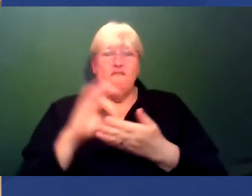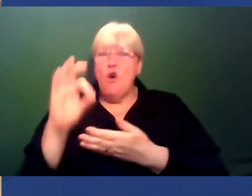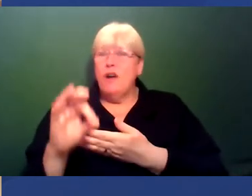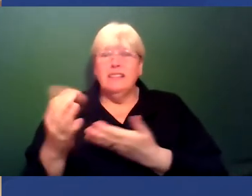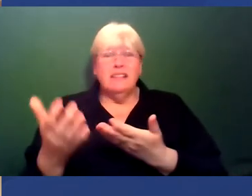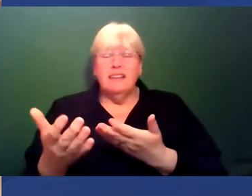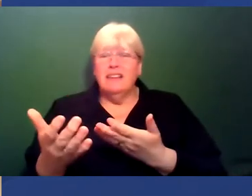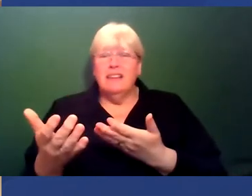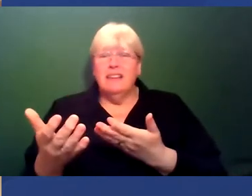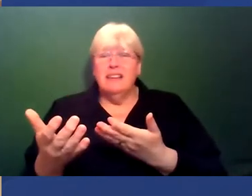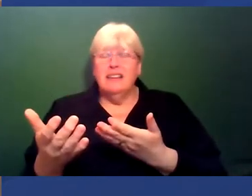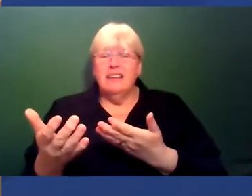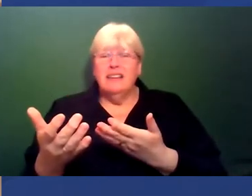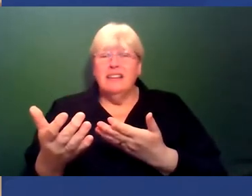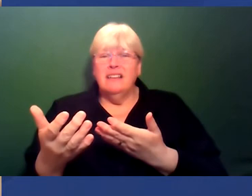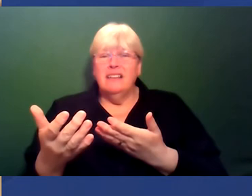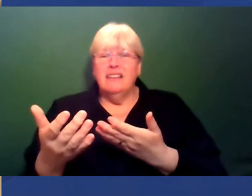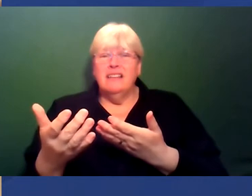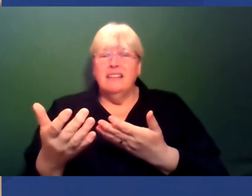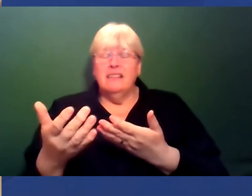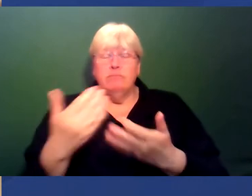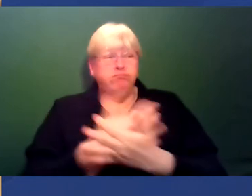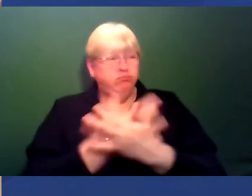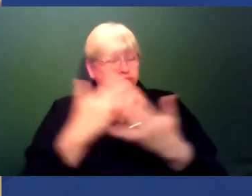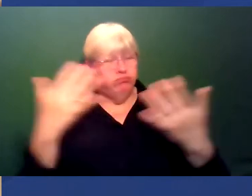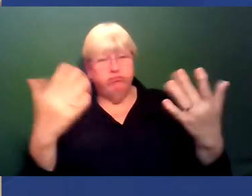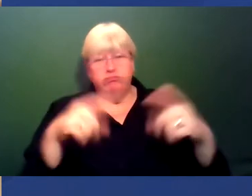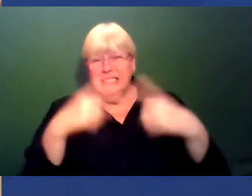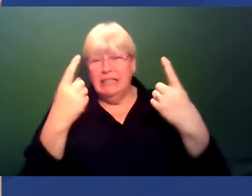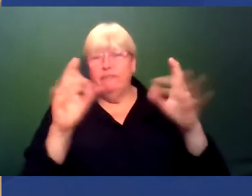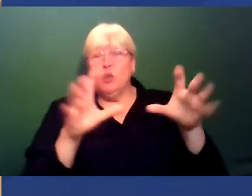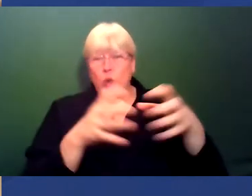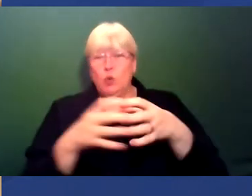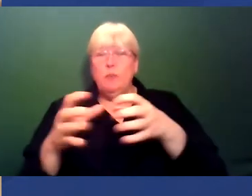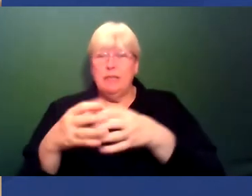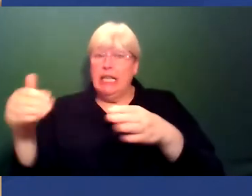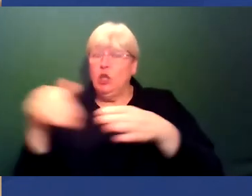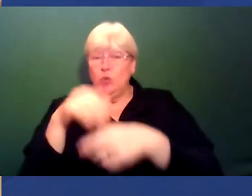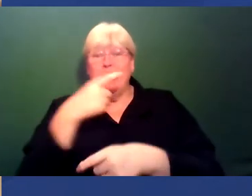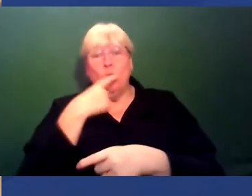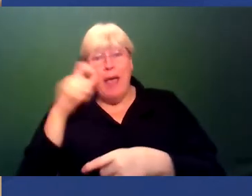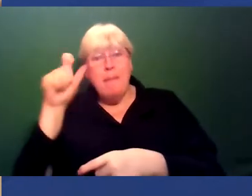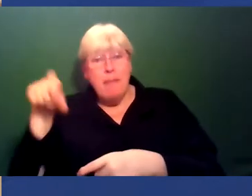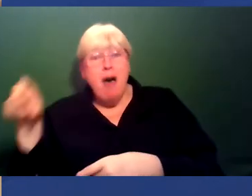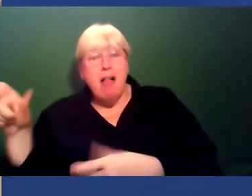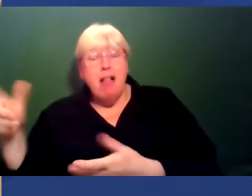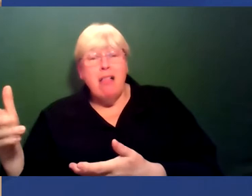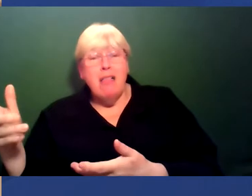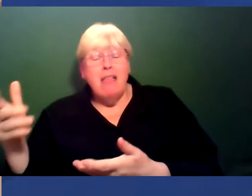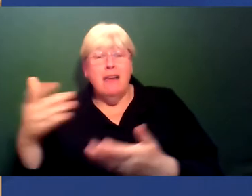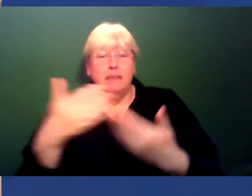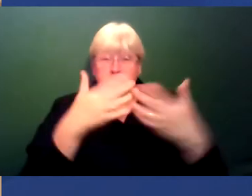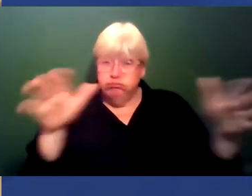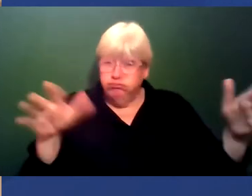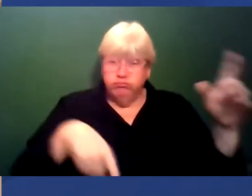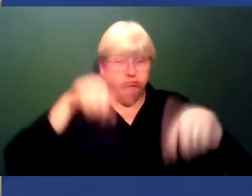underprivileged are likely to span a range of racial and ethnic groups, including white people, right? So it's going to span a range of groups